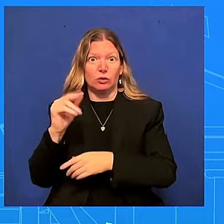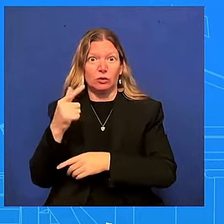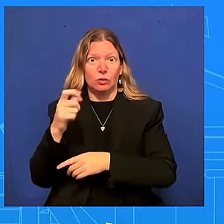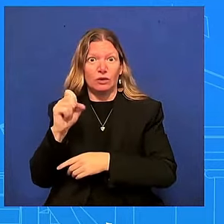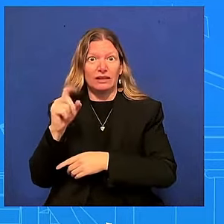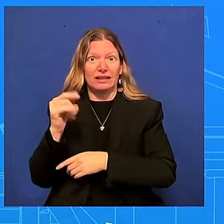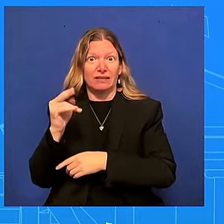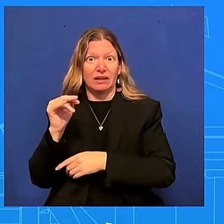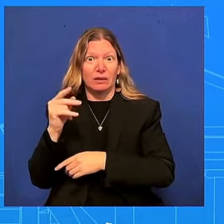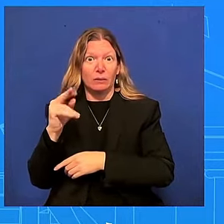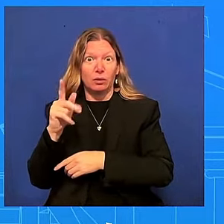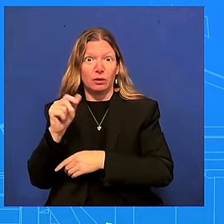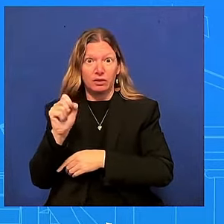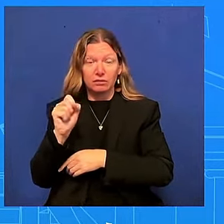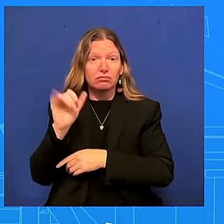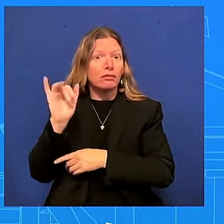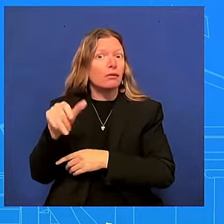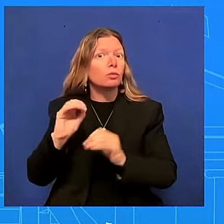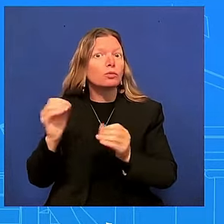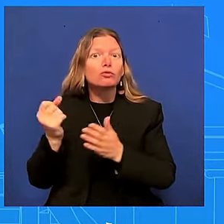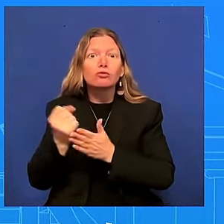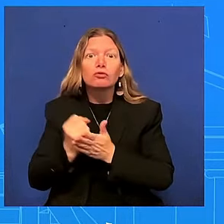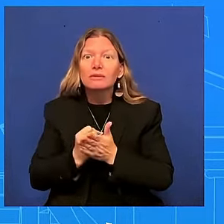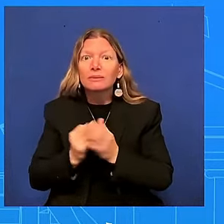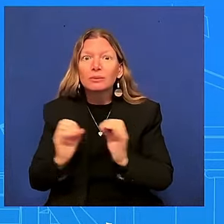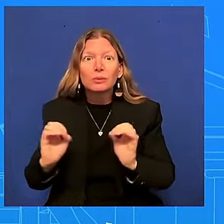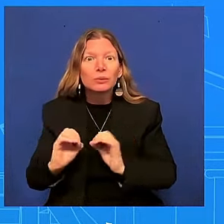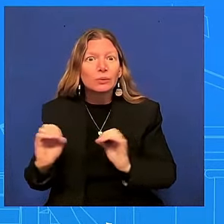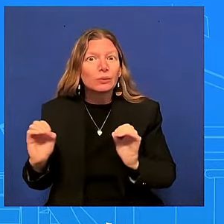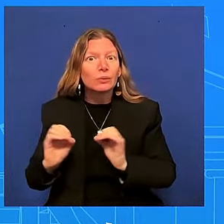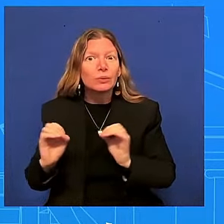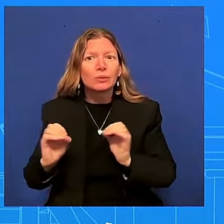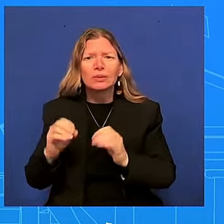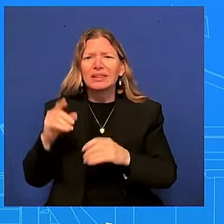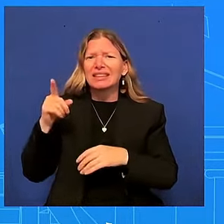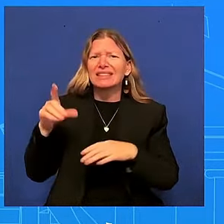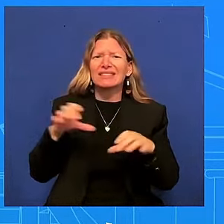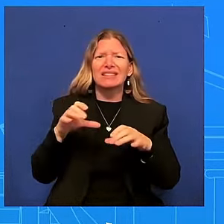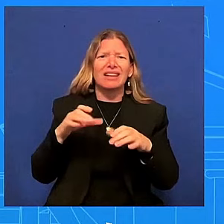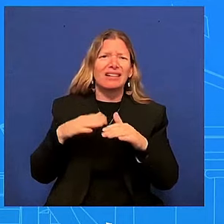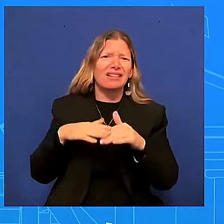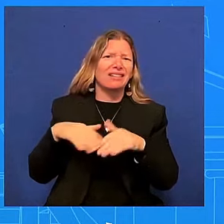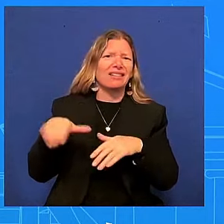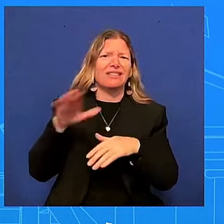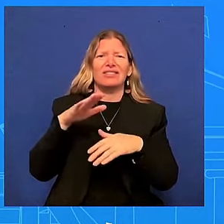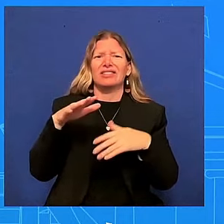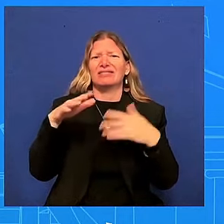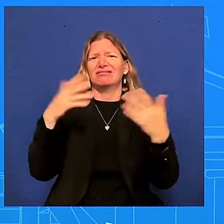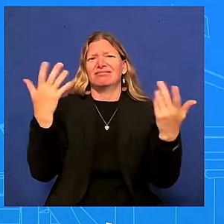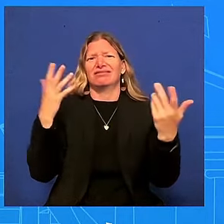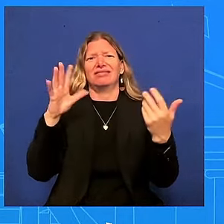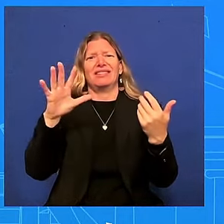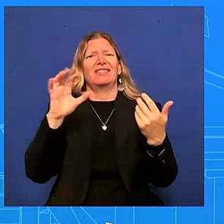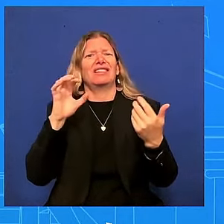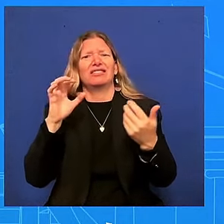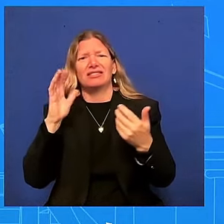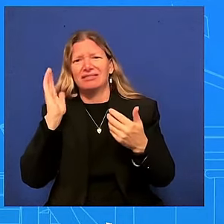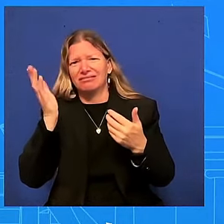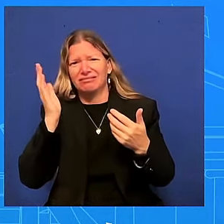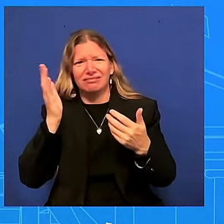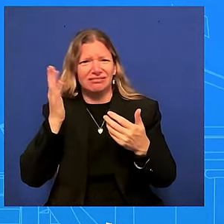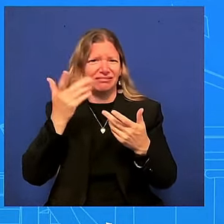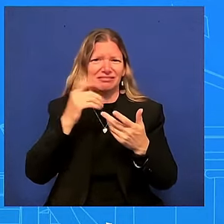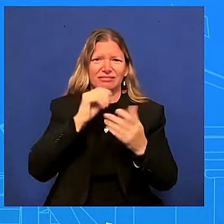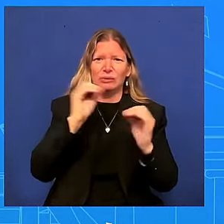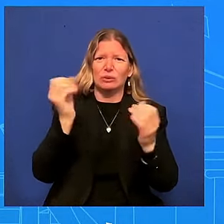those are unscripted and we want to continue to do that we do we want to continue to do that there's going to be a a press conference next week